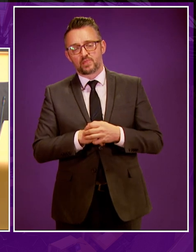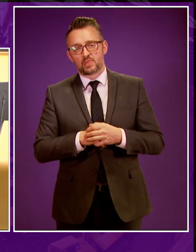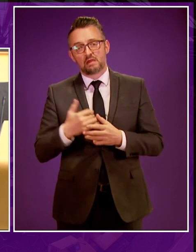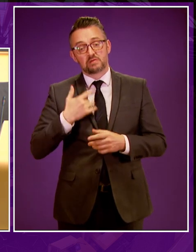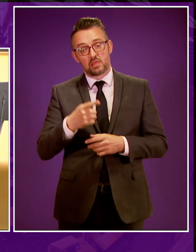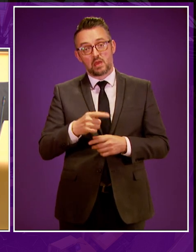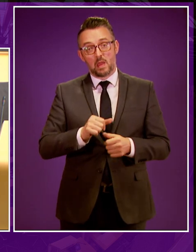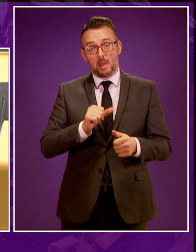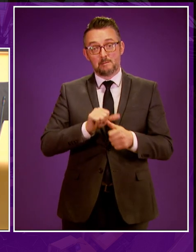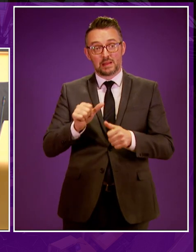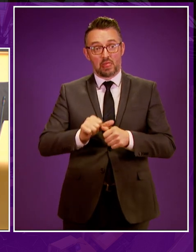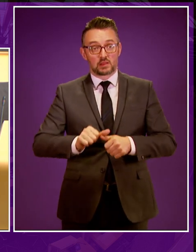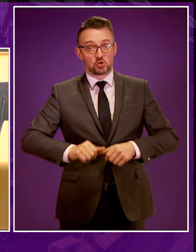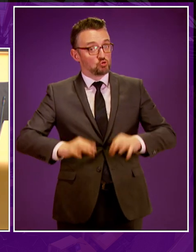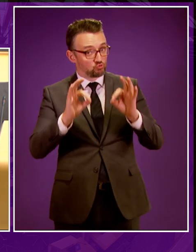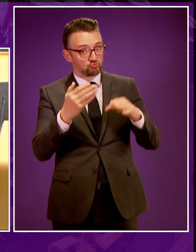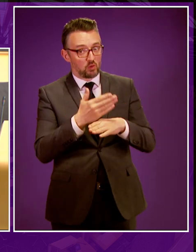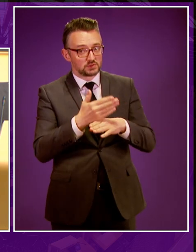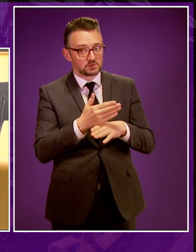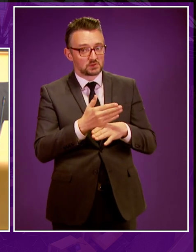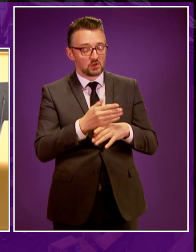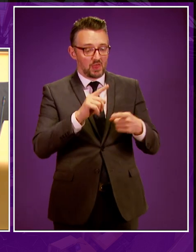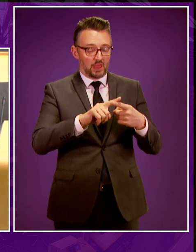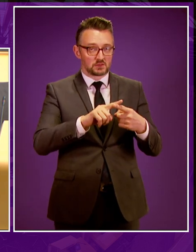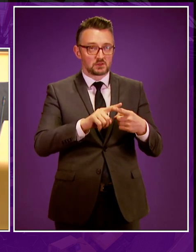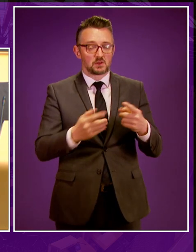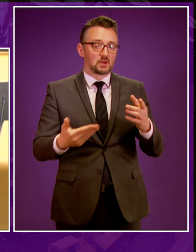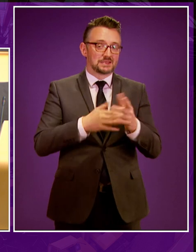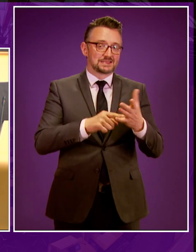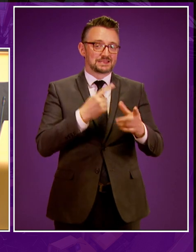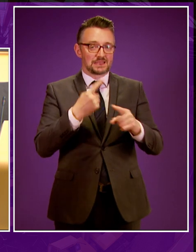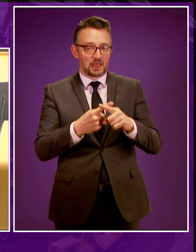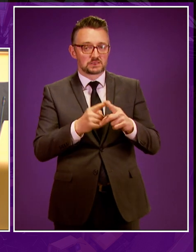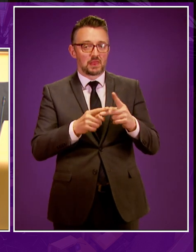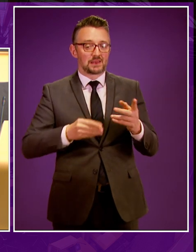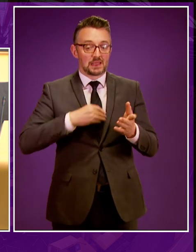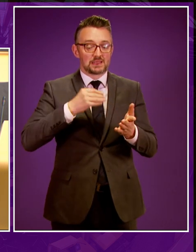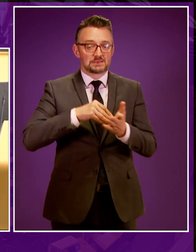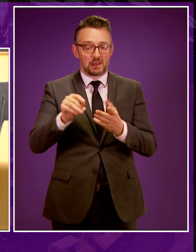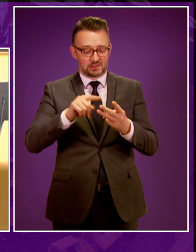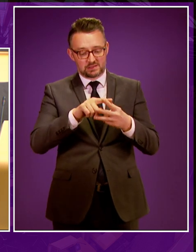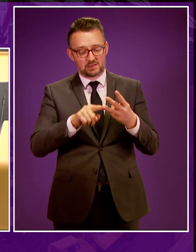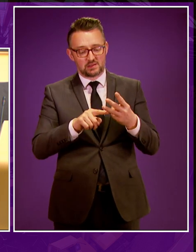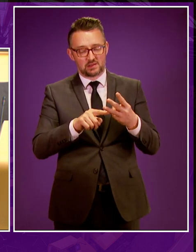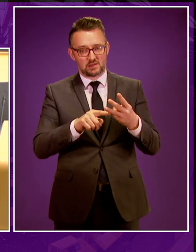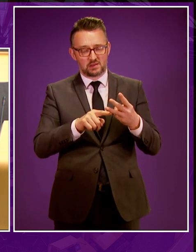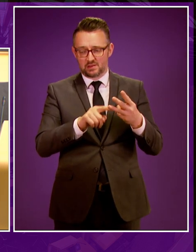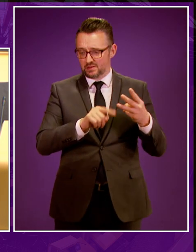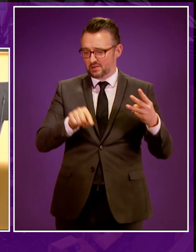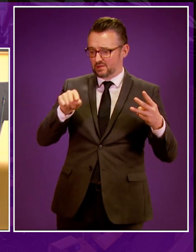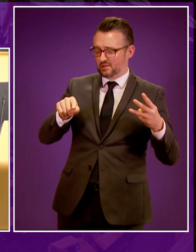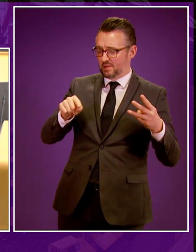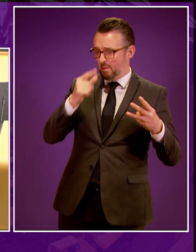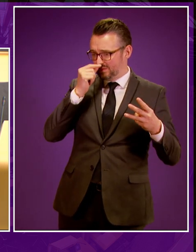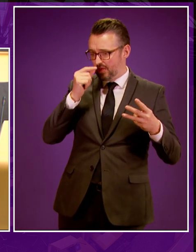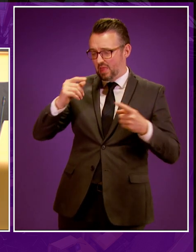better than having no jobs, this plus the tax take and the spend in the economy needs to be set against